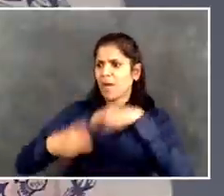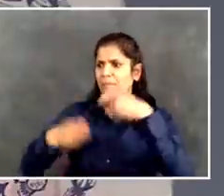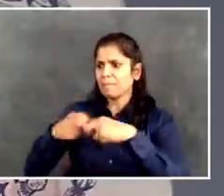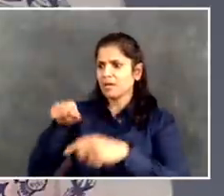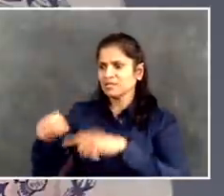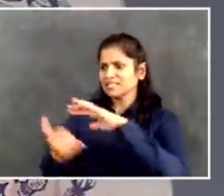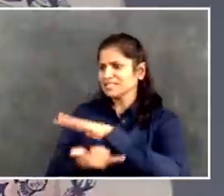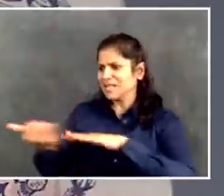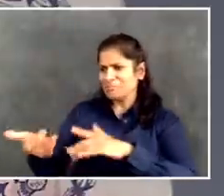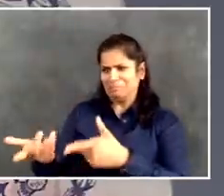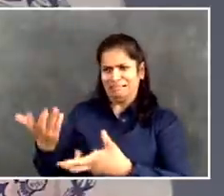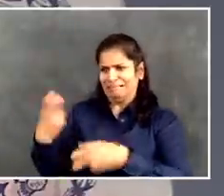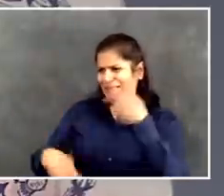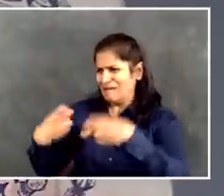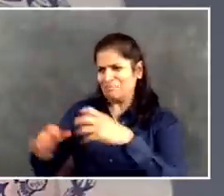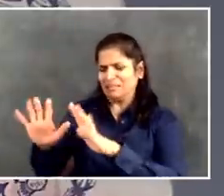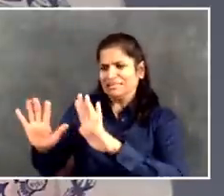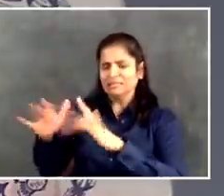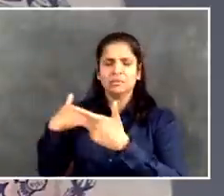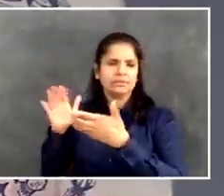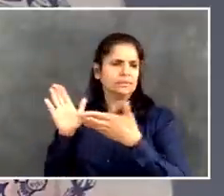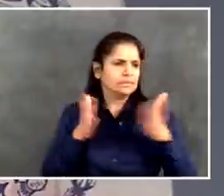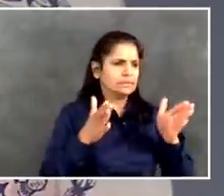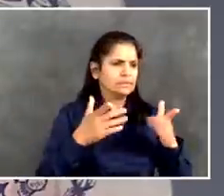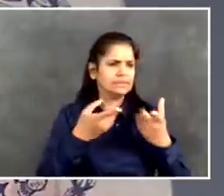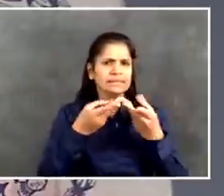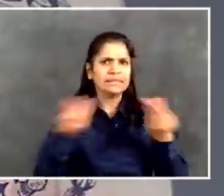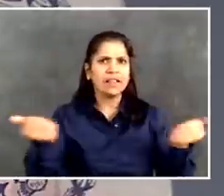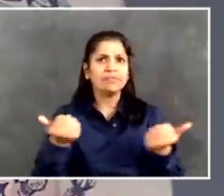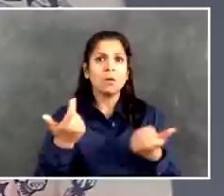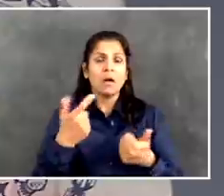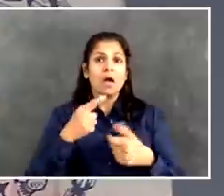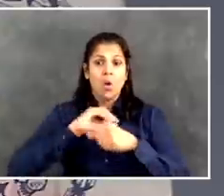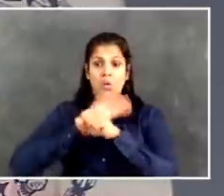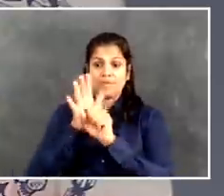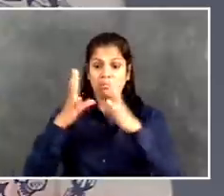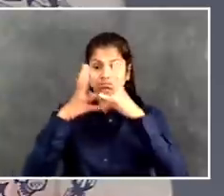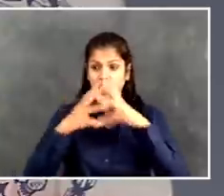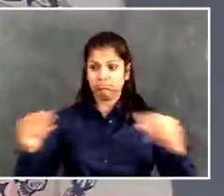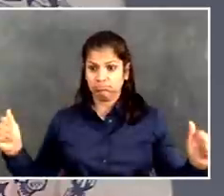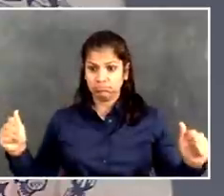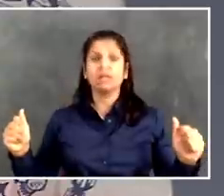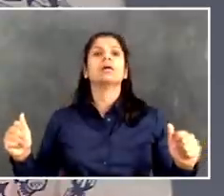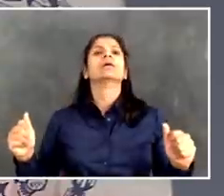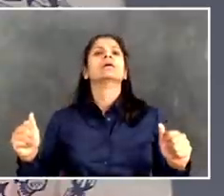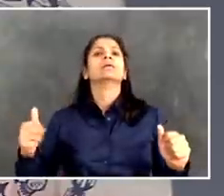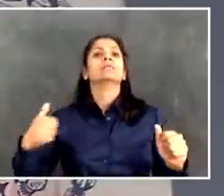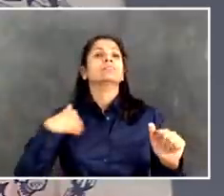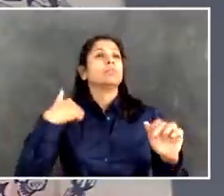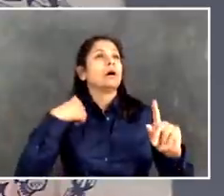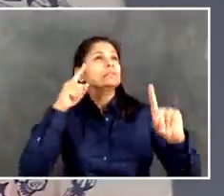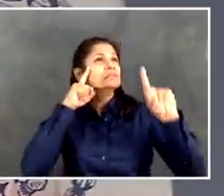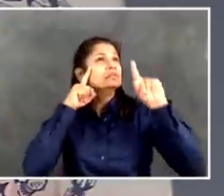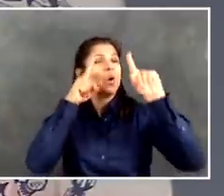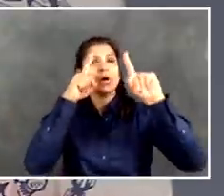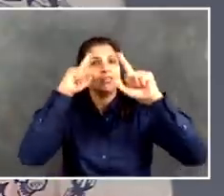go much farther than we ever went before in terms of deepening mass transit options,